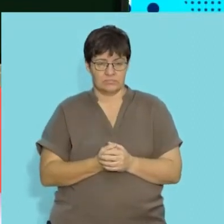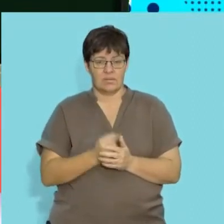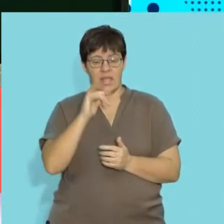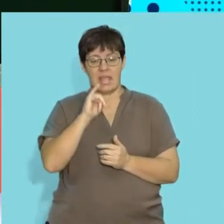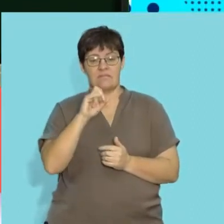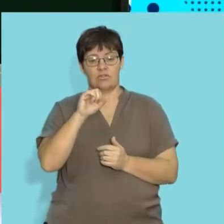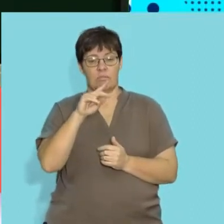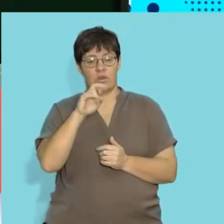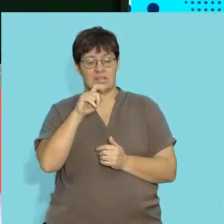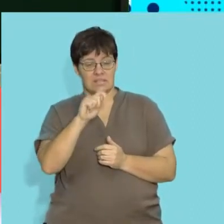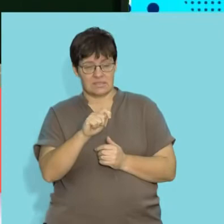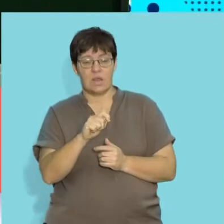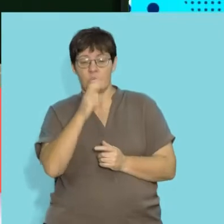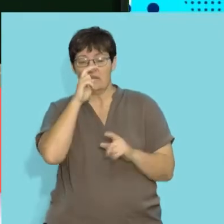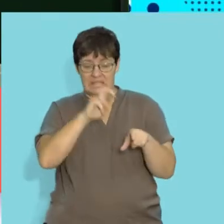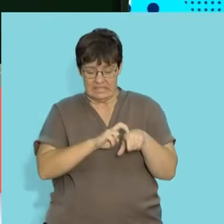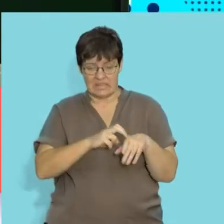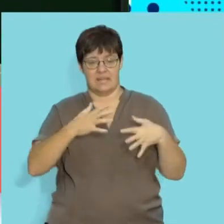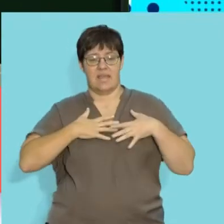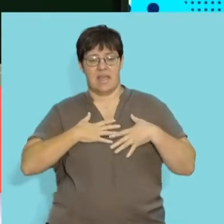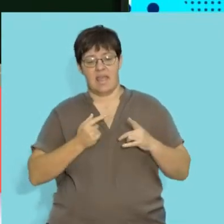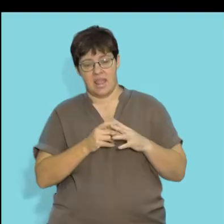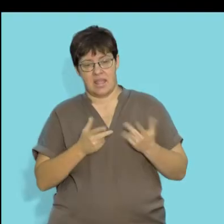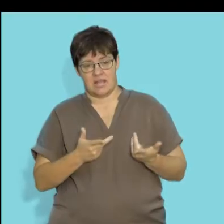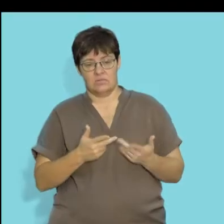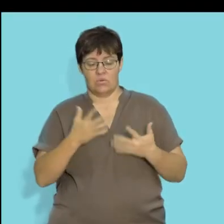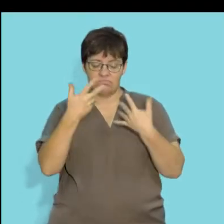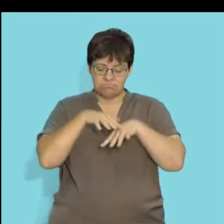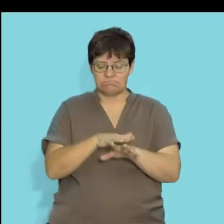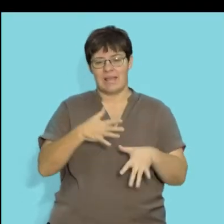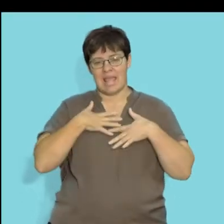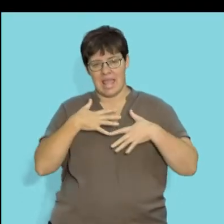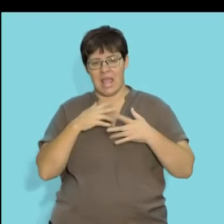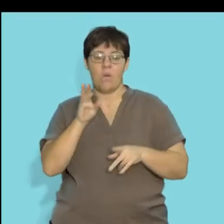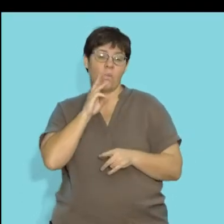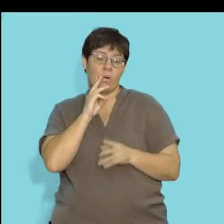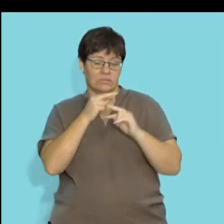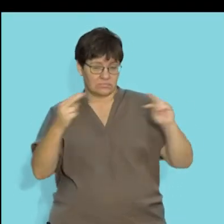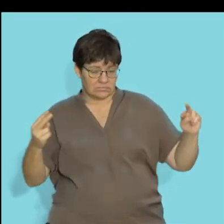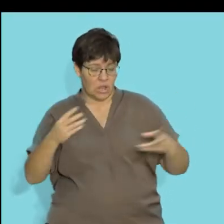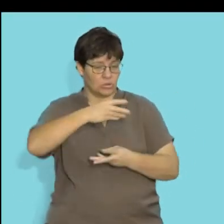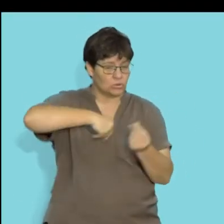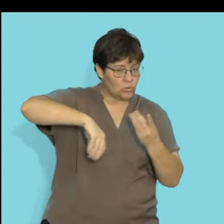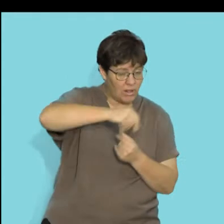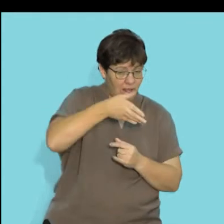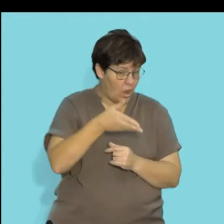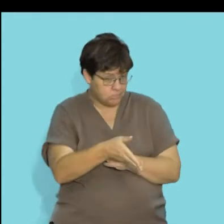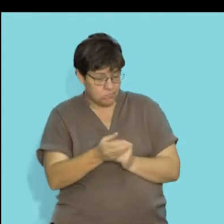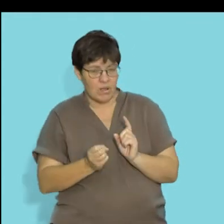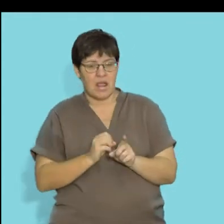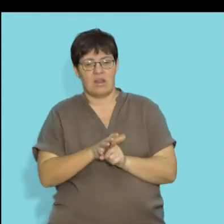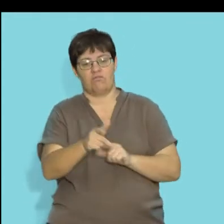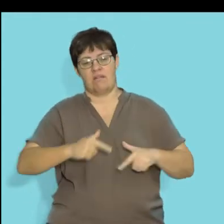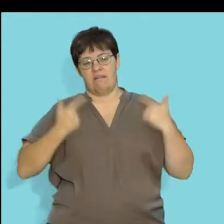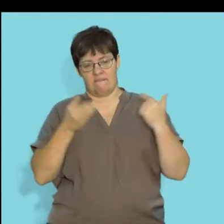are invertebrates that live in soil that need that air. So a combination of air as well as the type of water in the soil and the amount of water